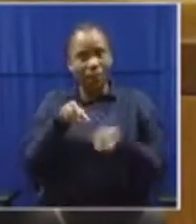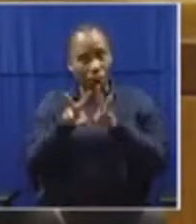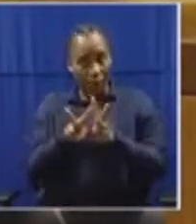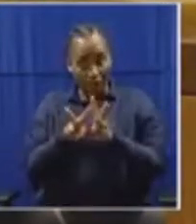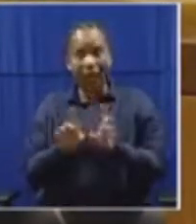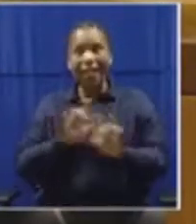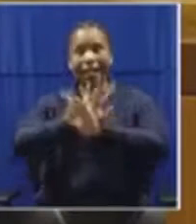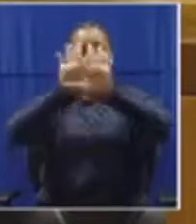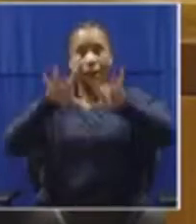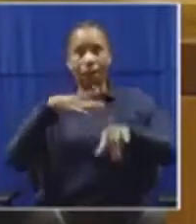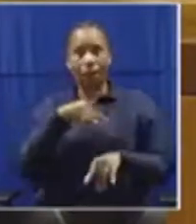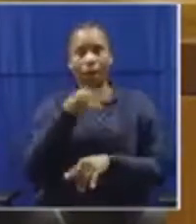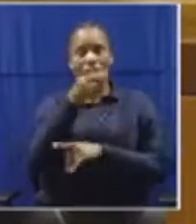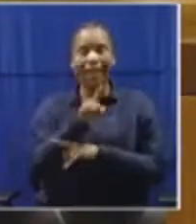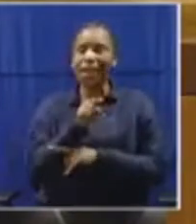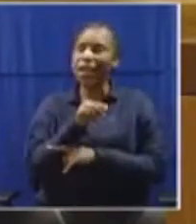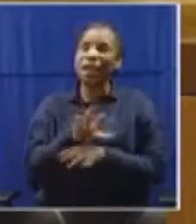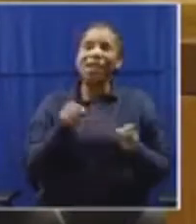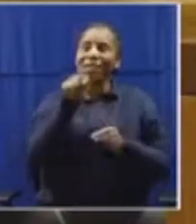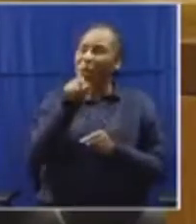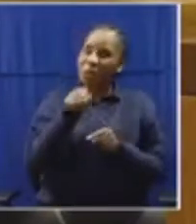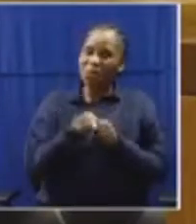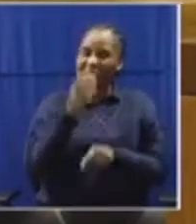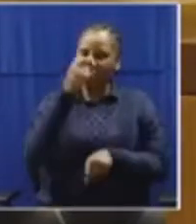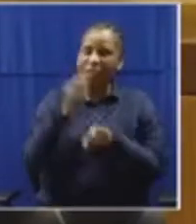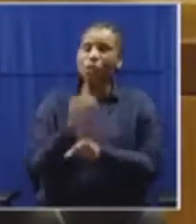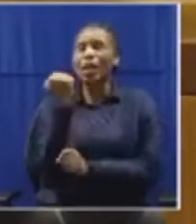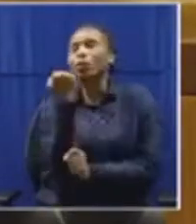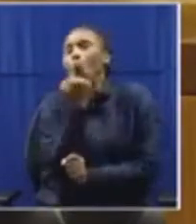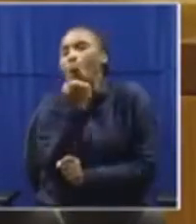they owe no apology for what they did.